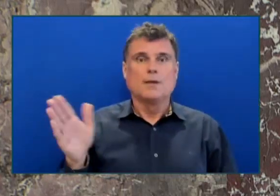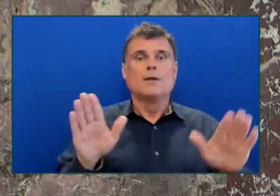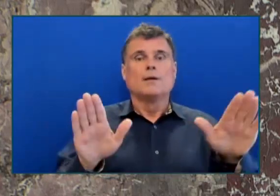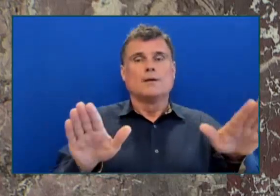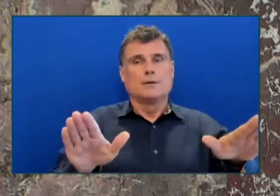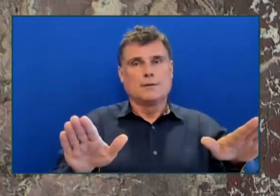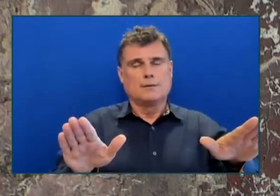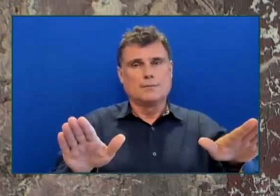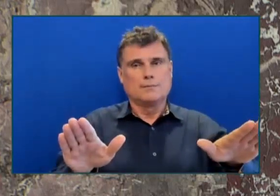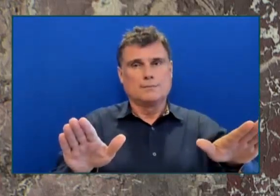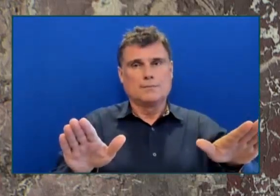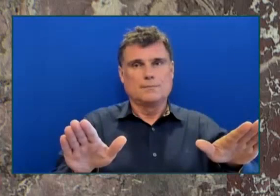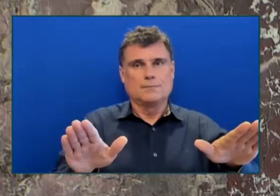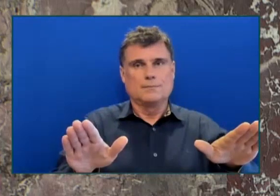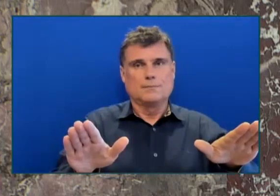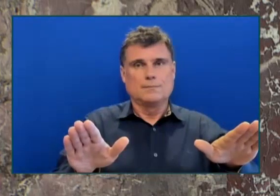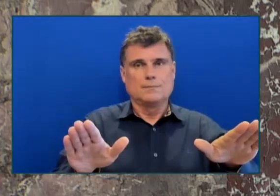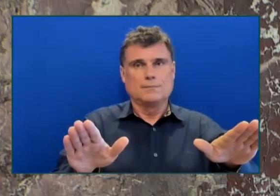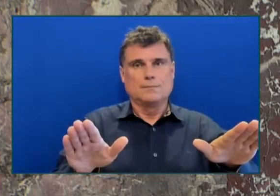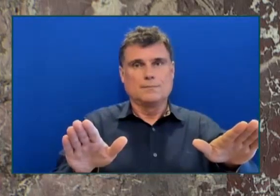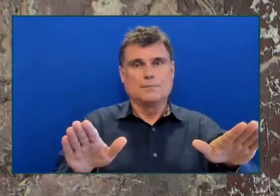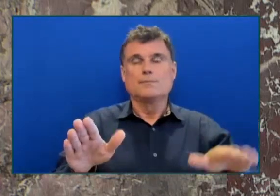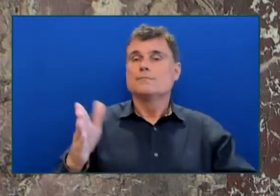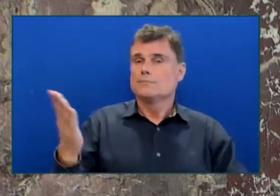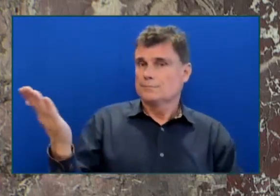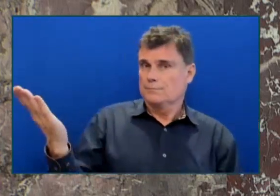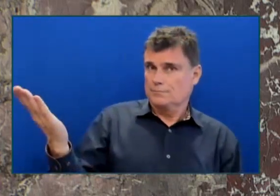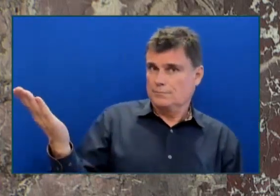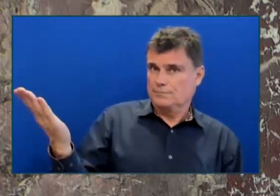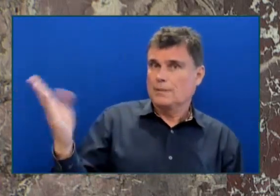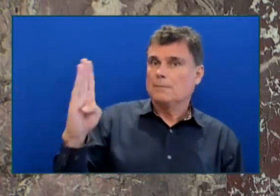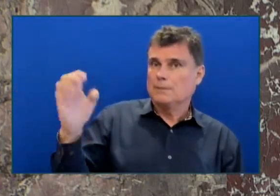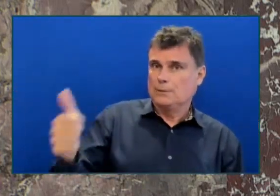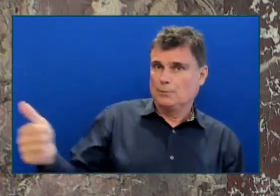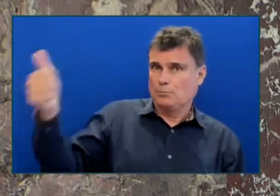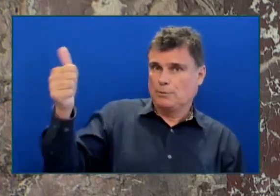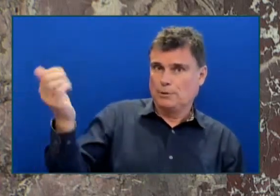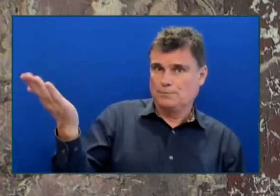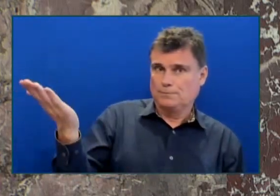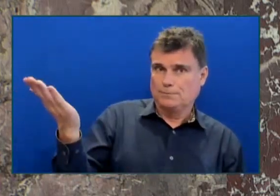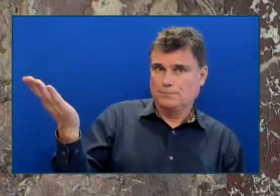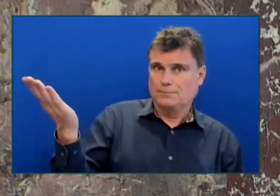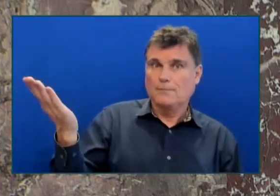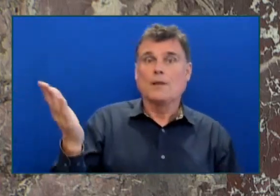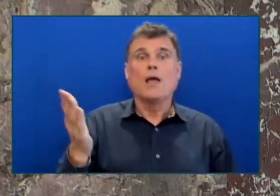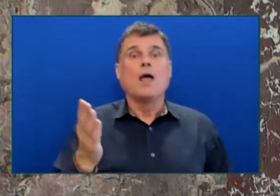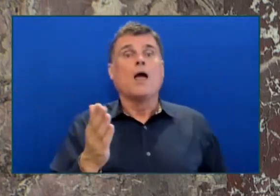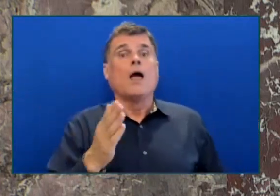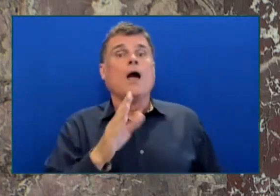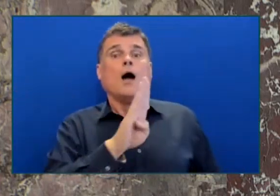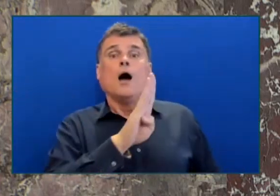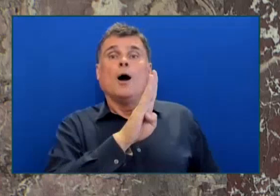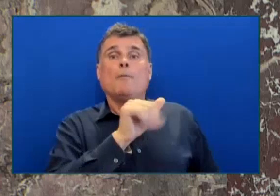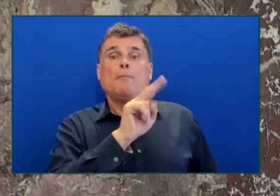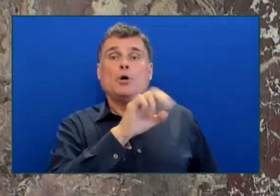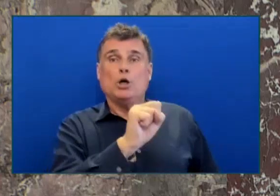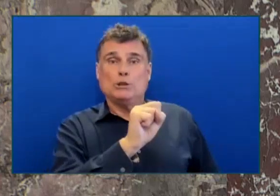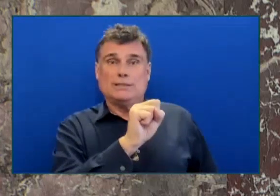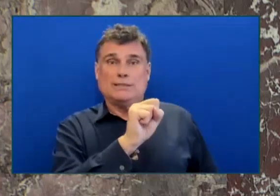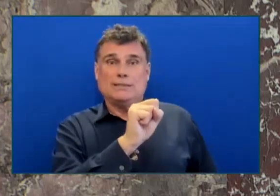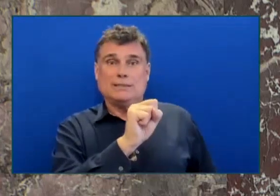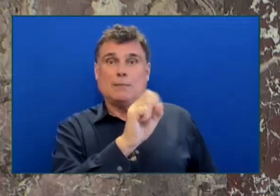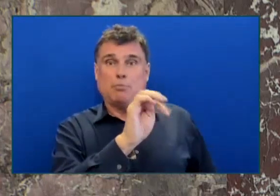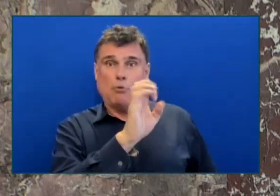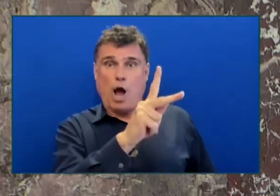Premier has the floor. Having stood on the sidewalk Out front of the Burns Block With my clients As they were given two hours To clear out their